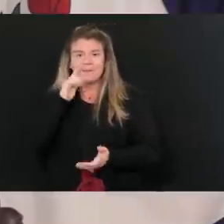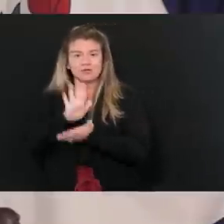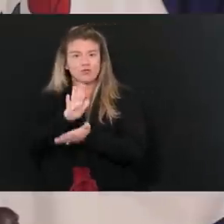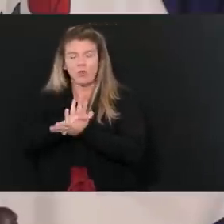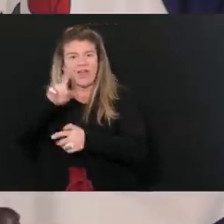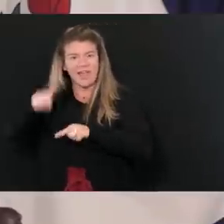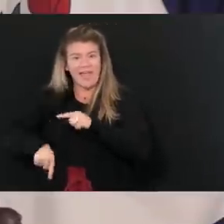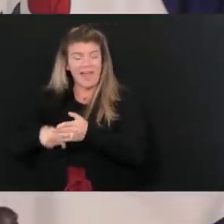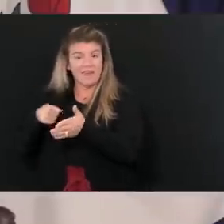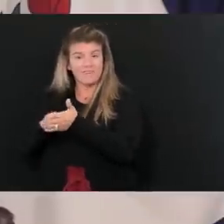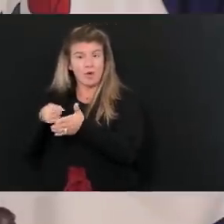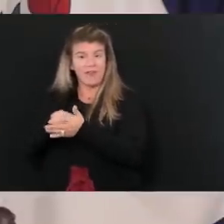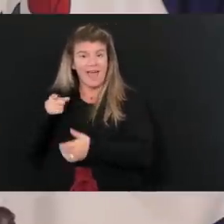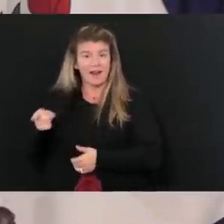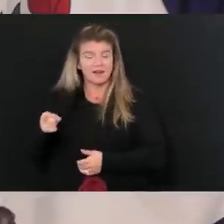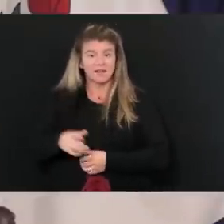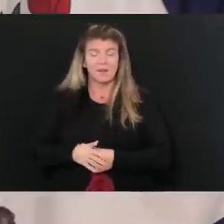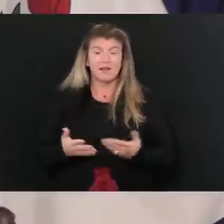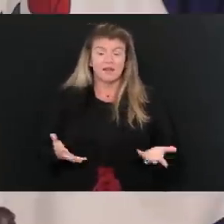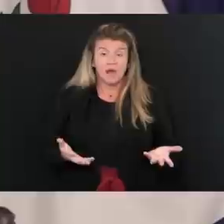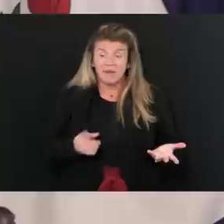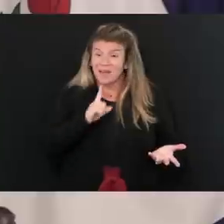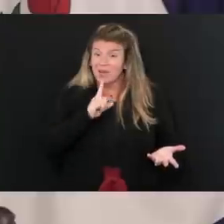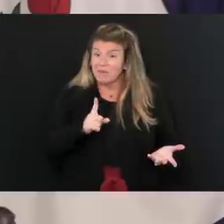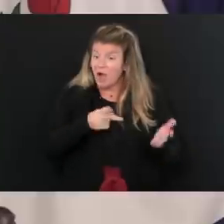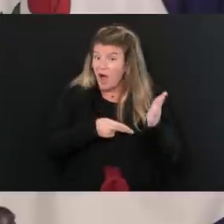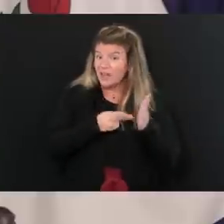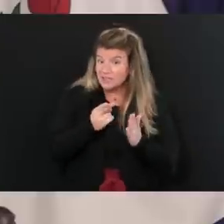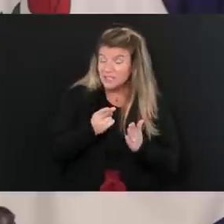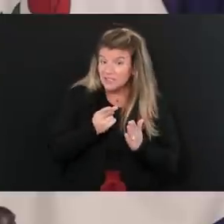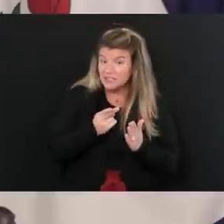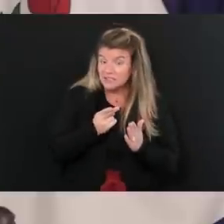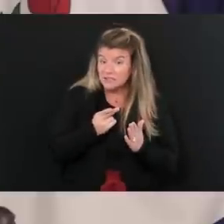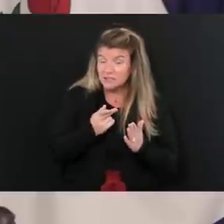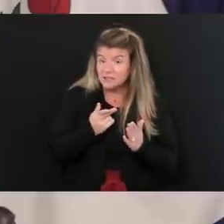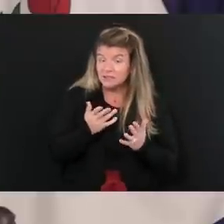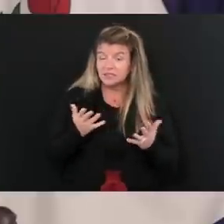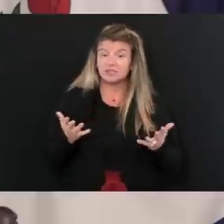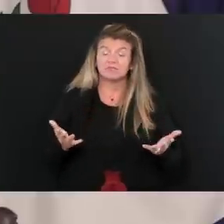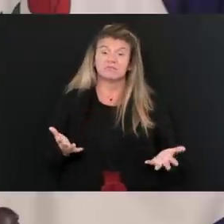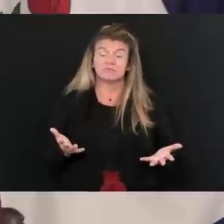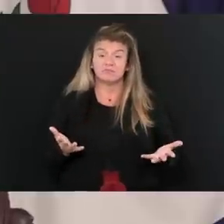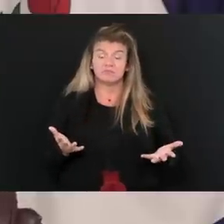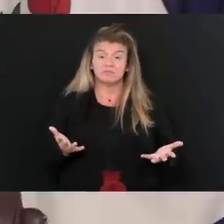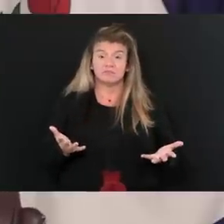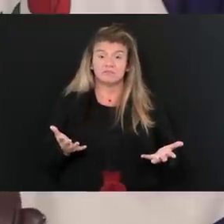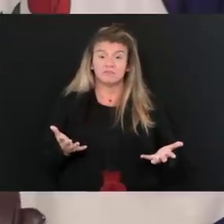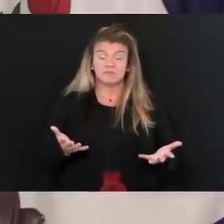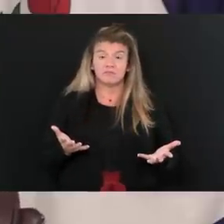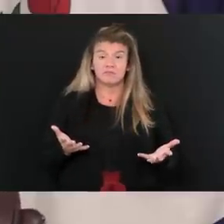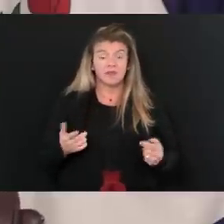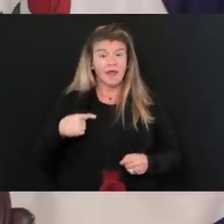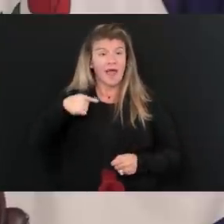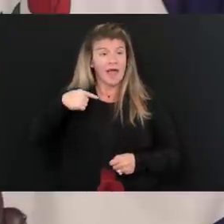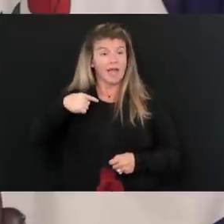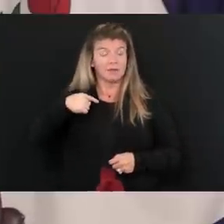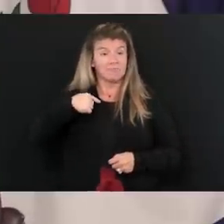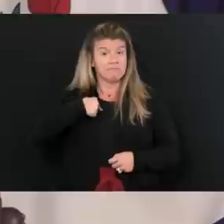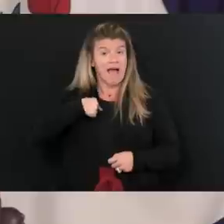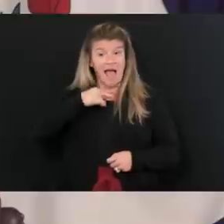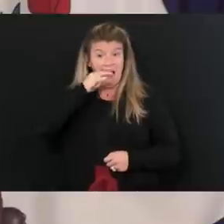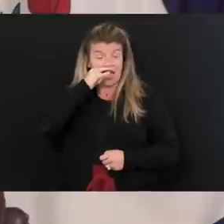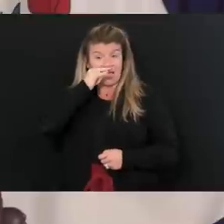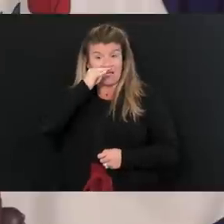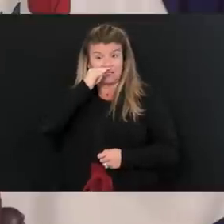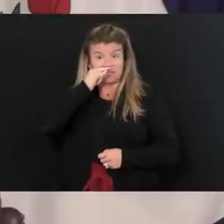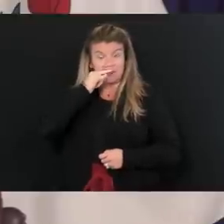to be perfectly honest, you know, I could have surely sent our kids to private school. I